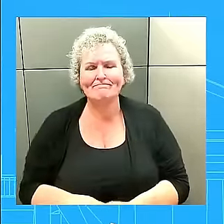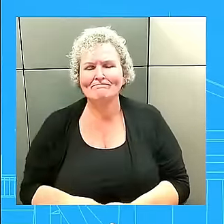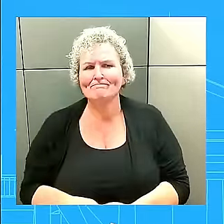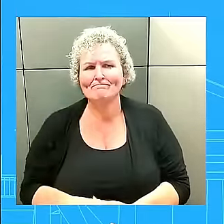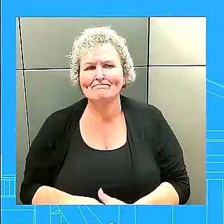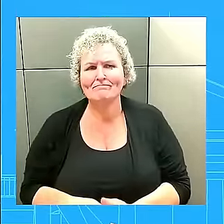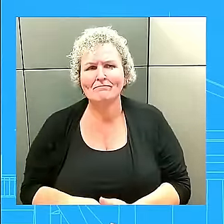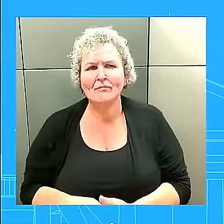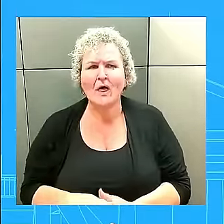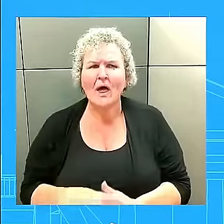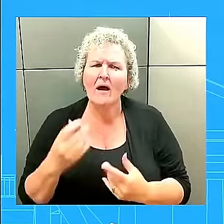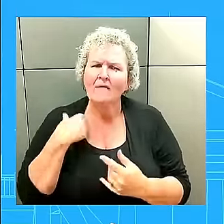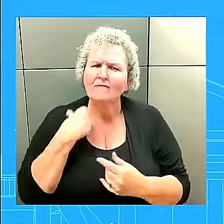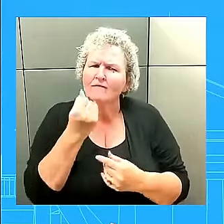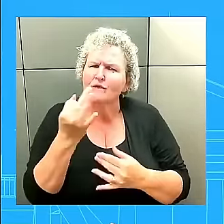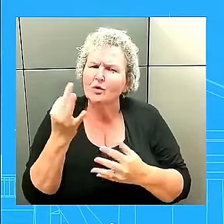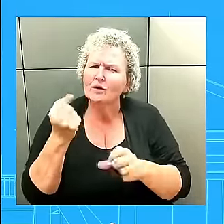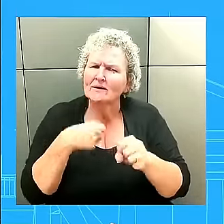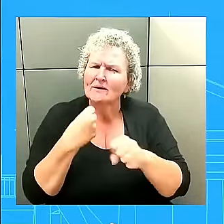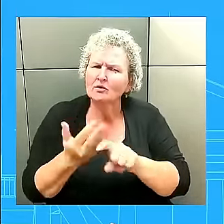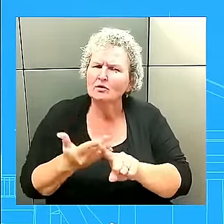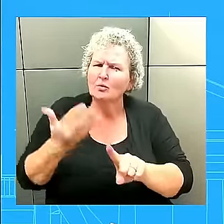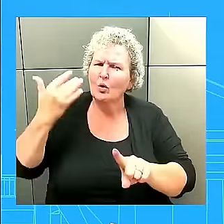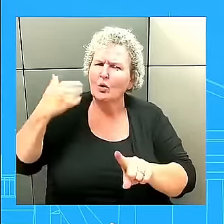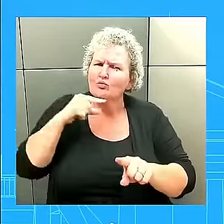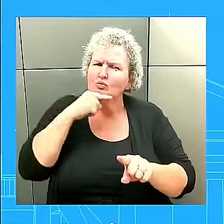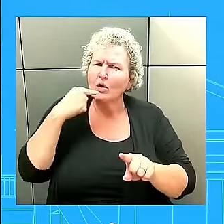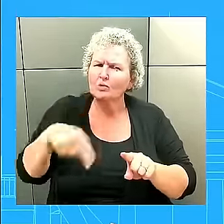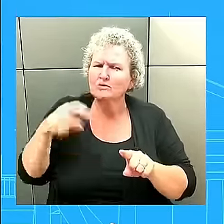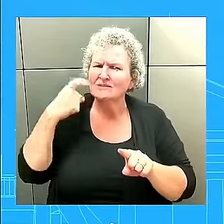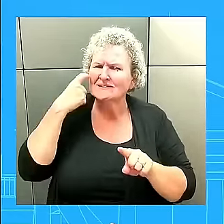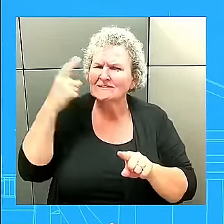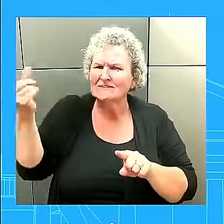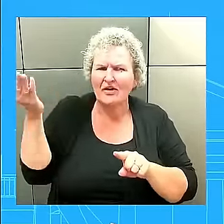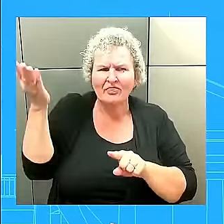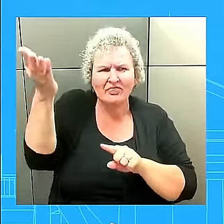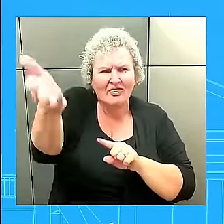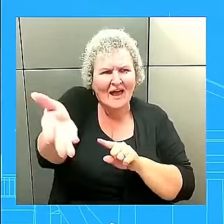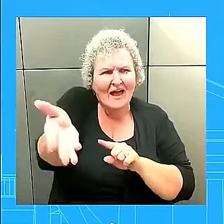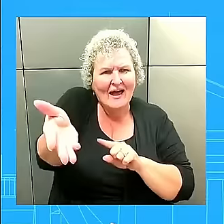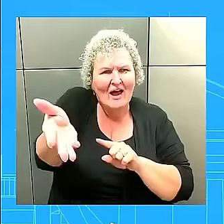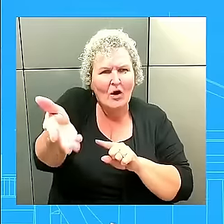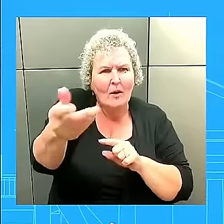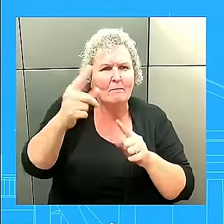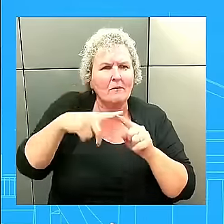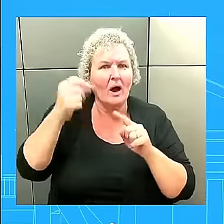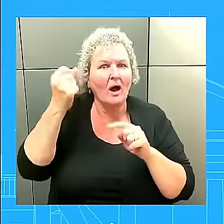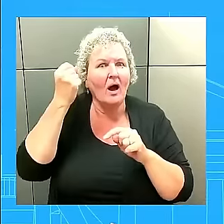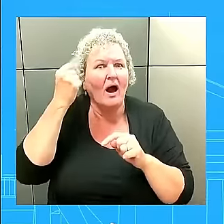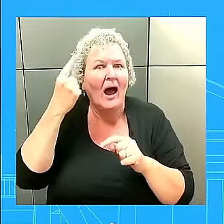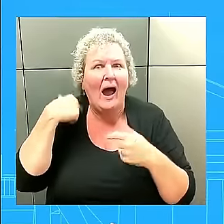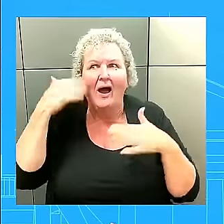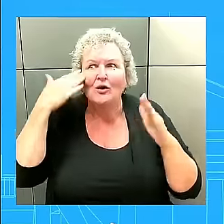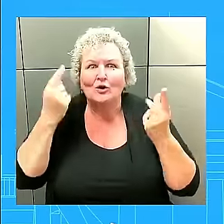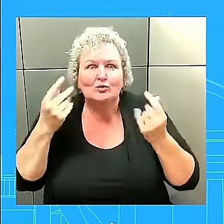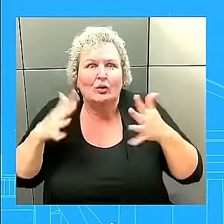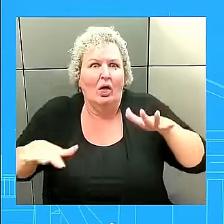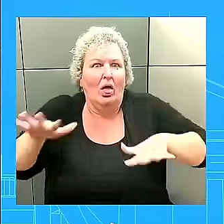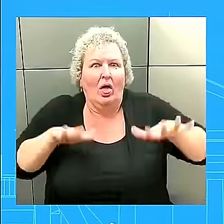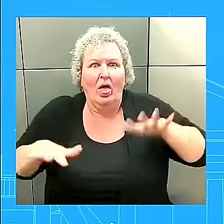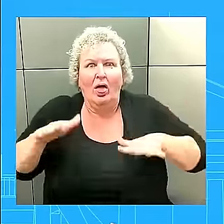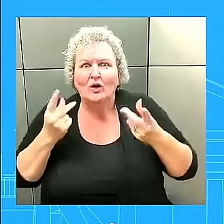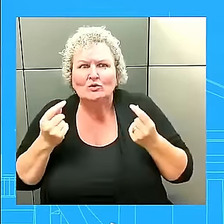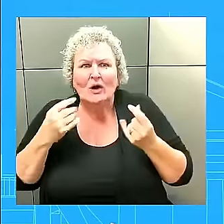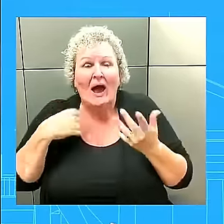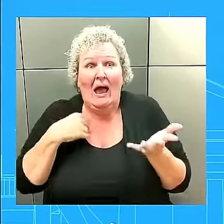staged, you had Russian troops staged on the Ukrainian border and this administration was saying, we don't know if they're going to go in. We don't want to impose any sanctions. We didn't do it ahead of time.